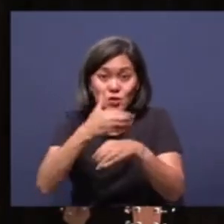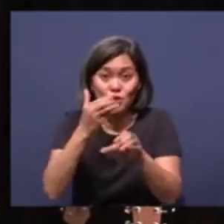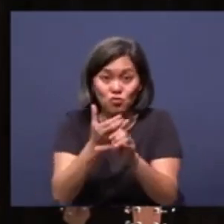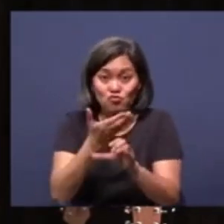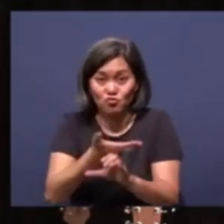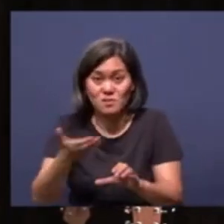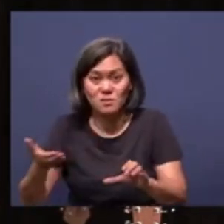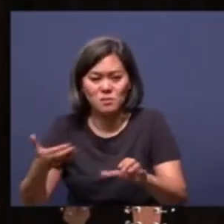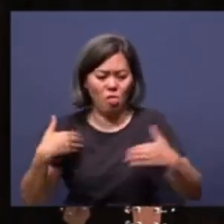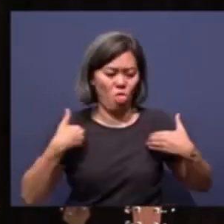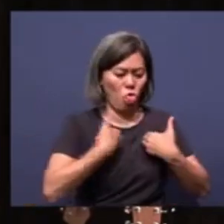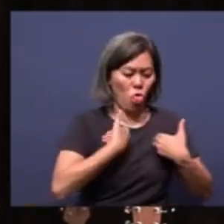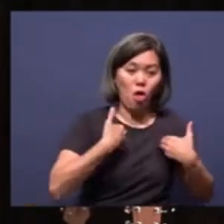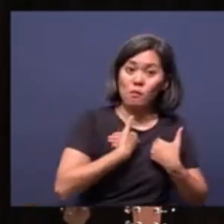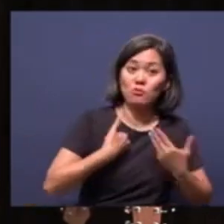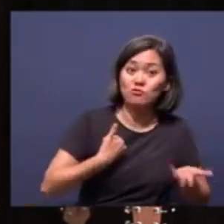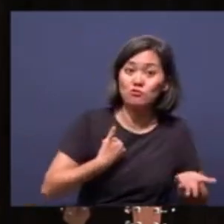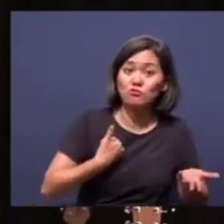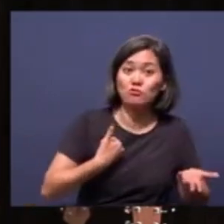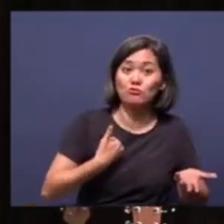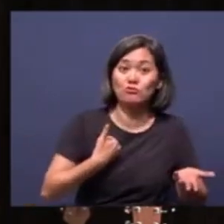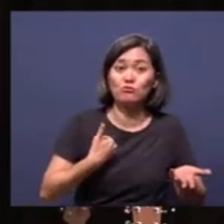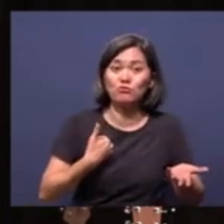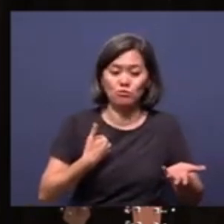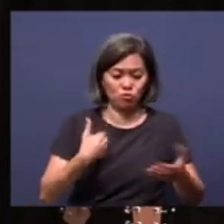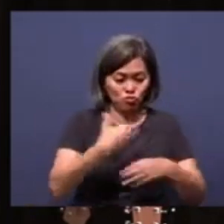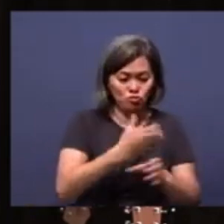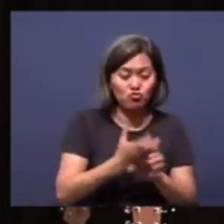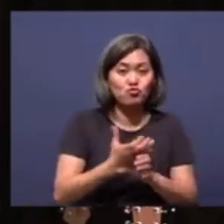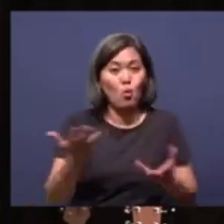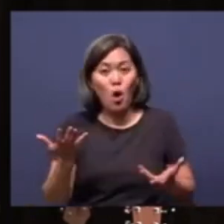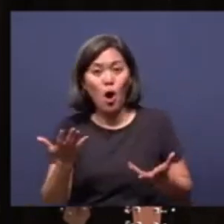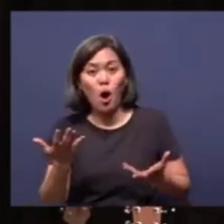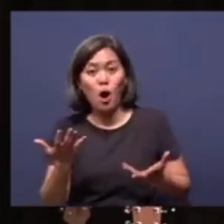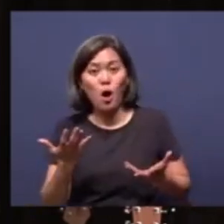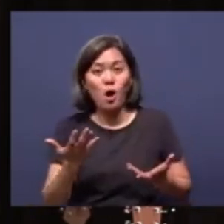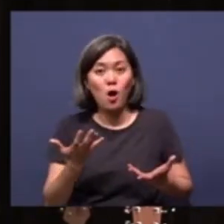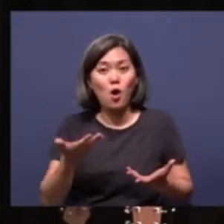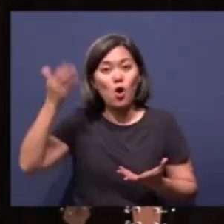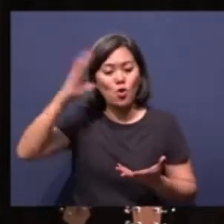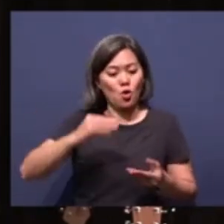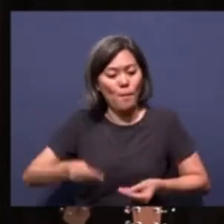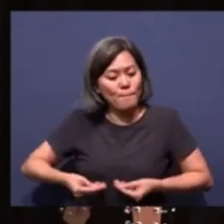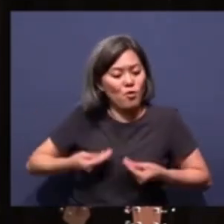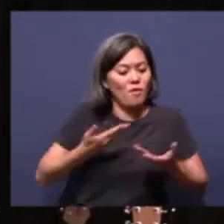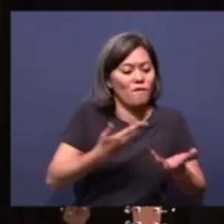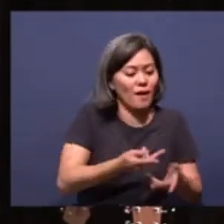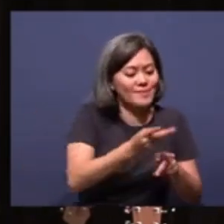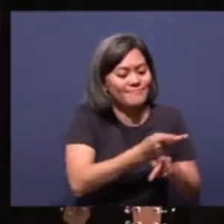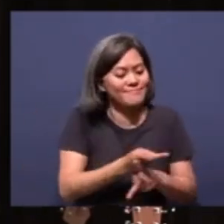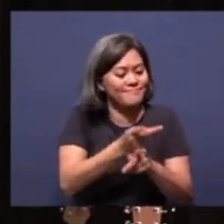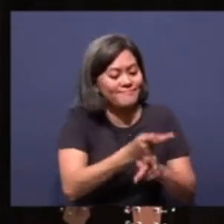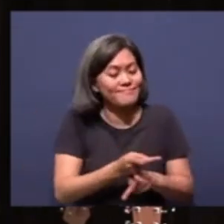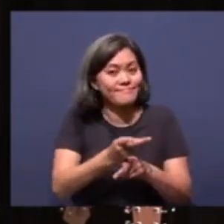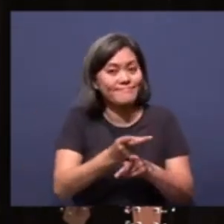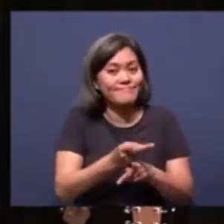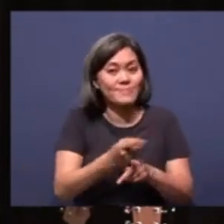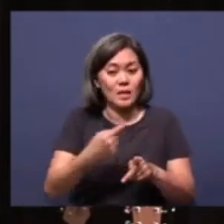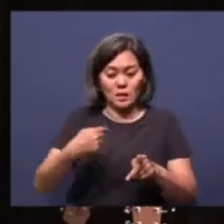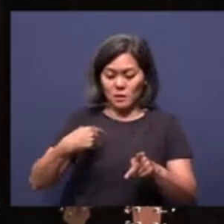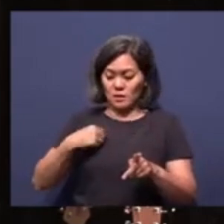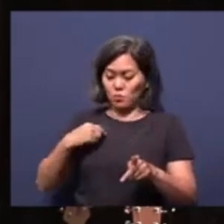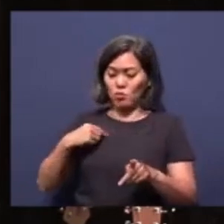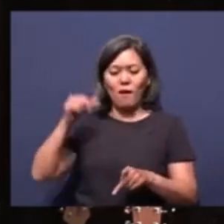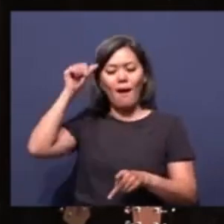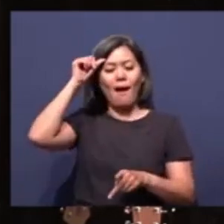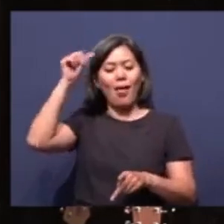the animals were, and creation was taken care of. God provides. And then he asked Adam,